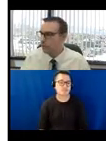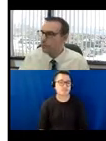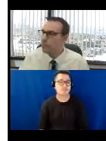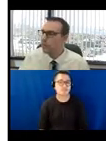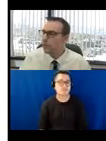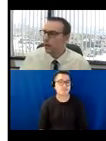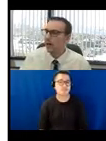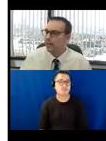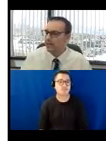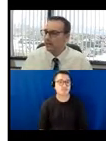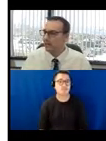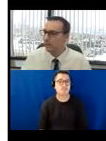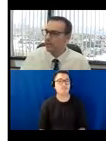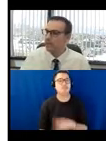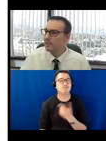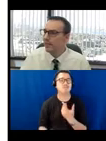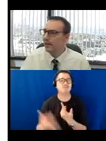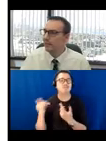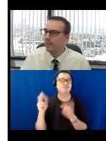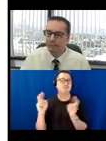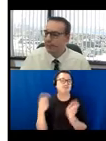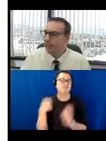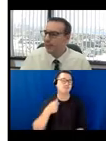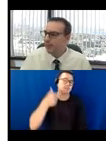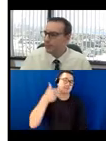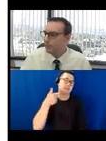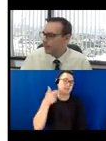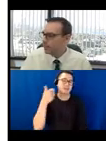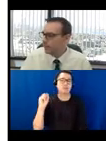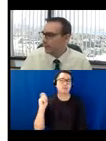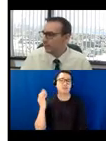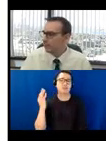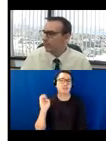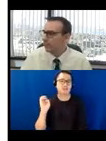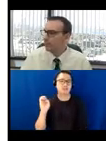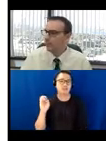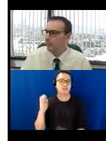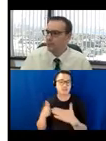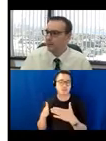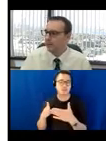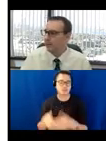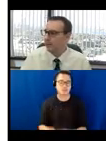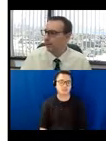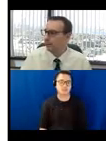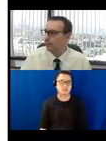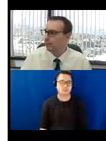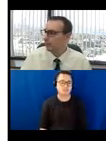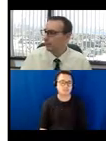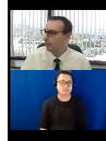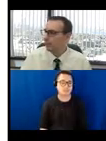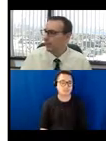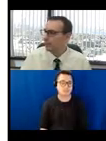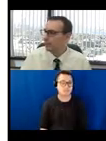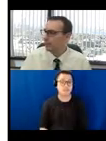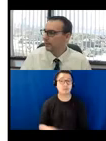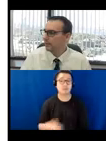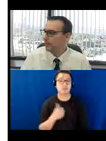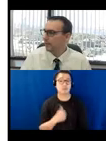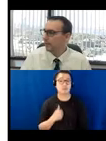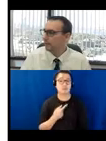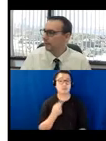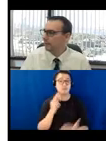those are kind of the selfie corners as well. And I'm sorry, let me look at